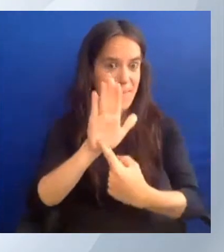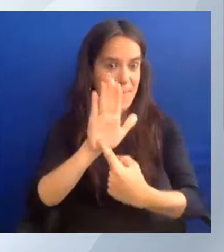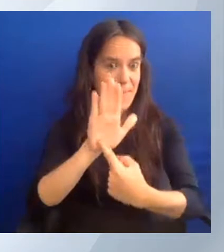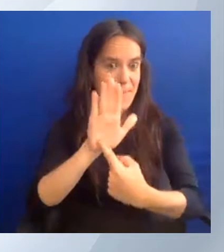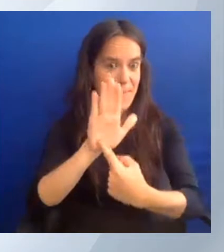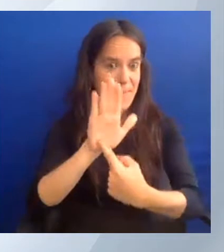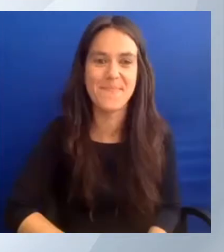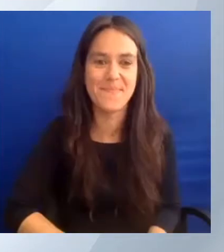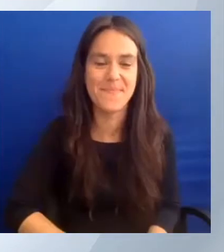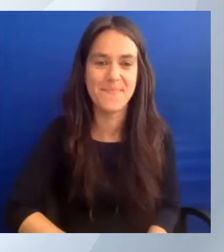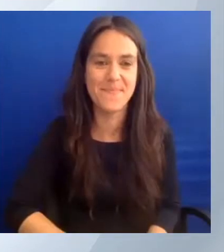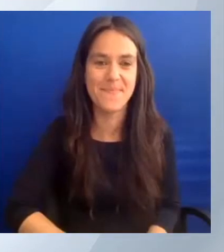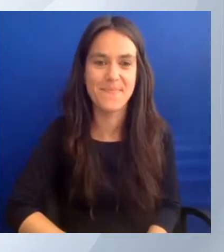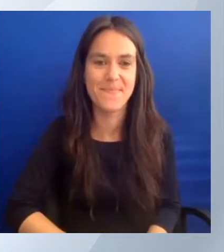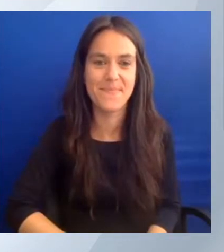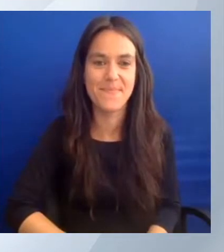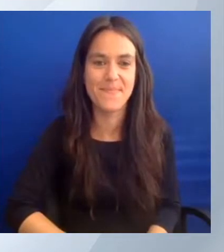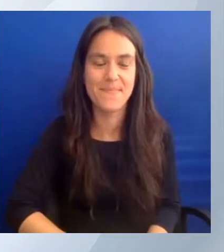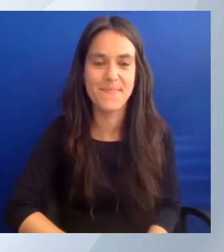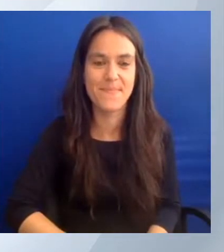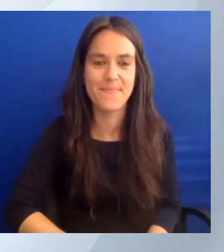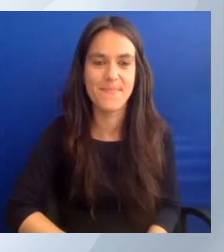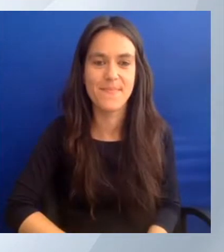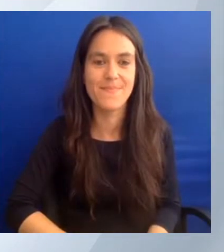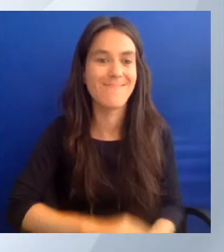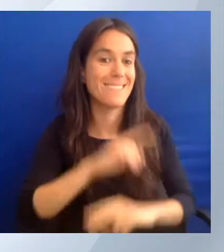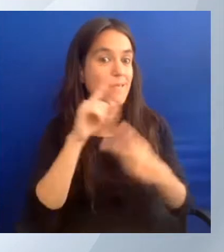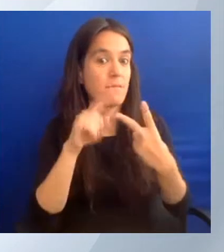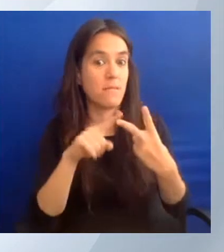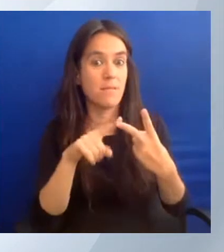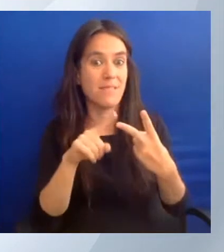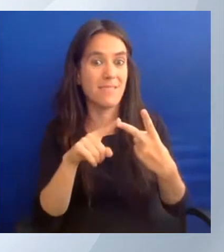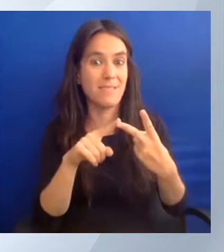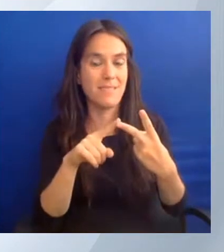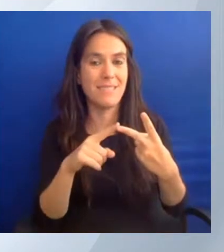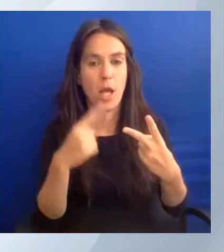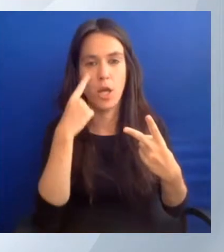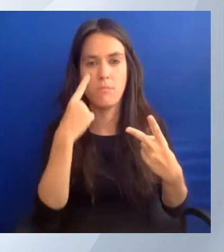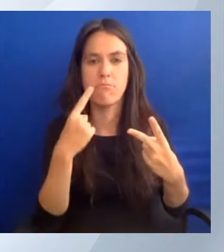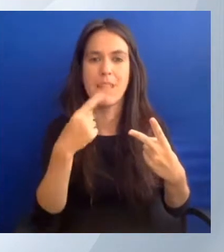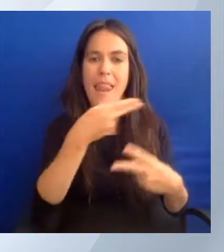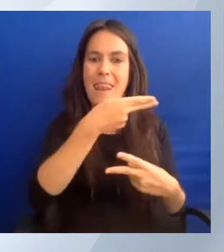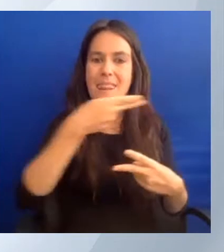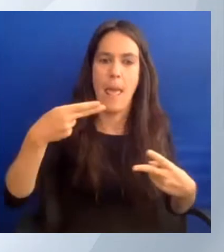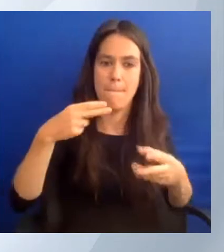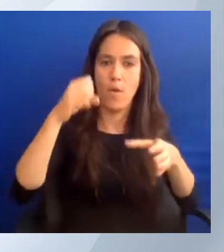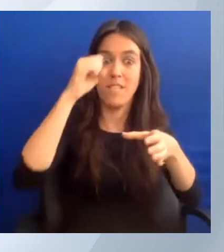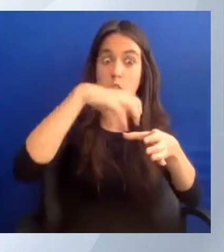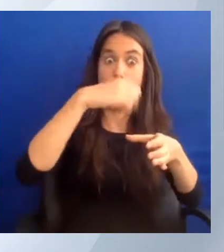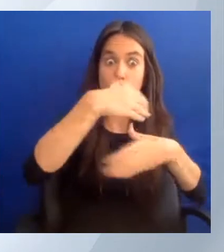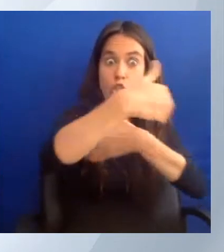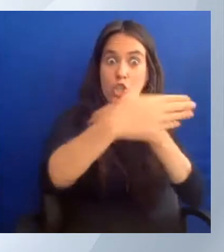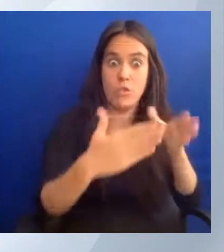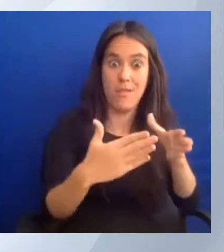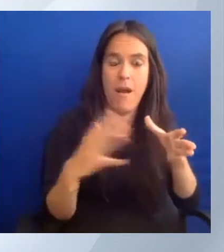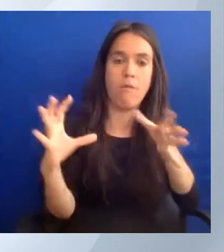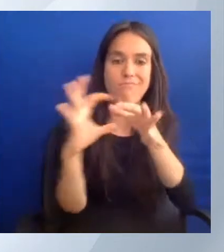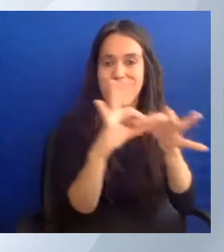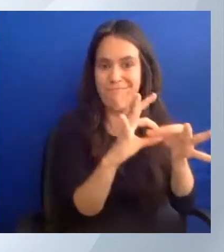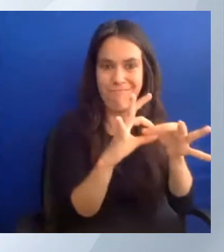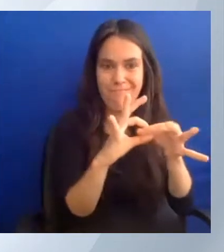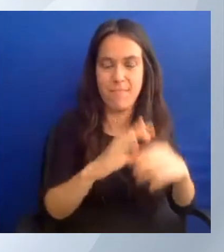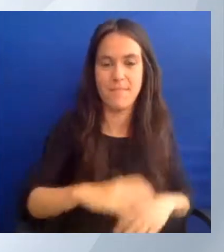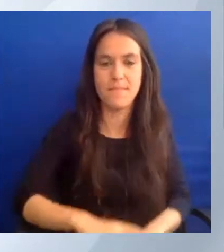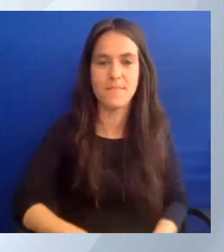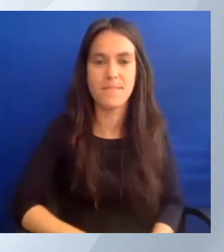And let's see at the second dash. Well, this makes sense. It wants the name of the storage account. Now for a storage account, there's one downside to